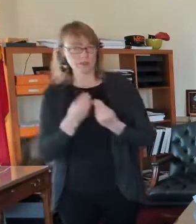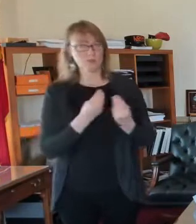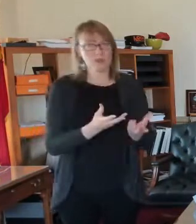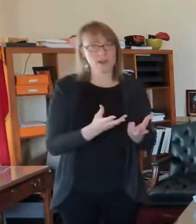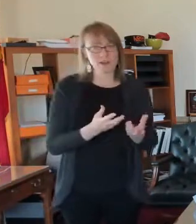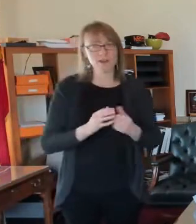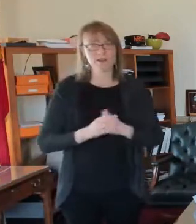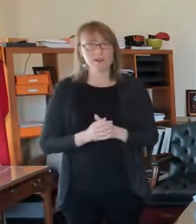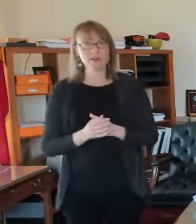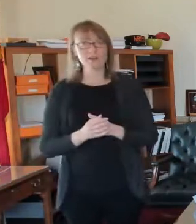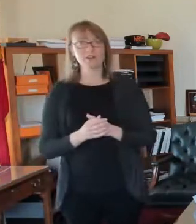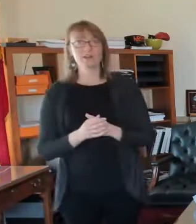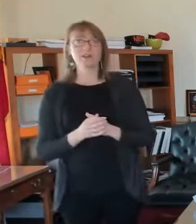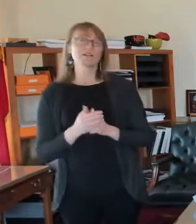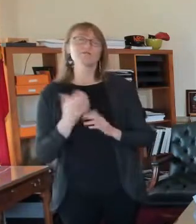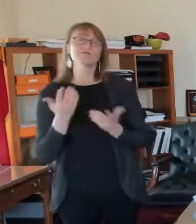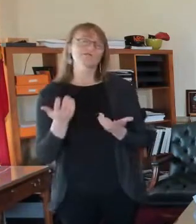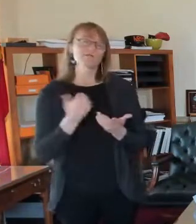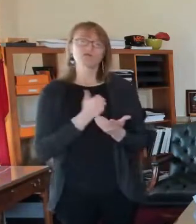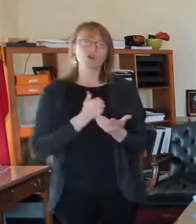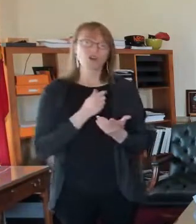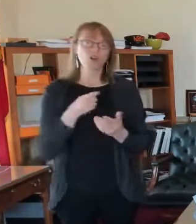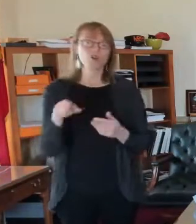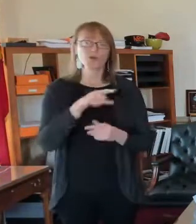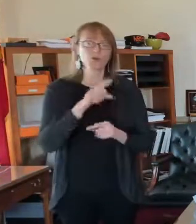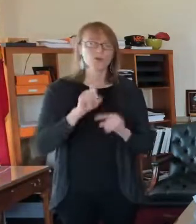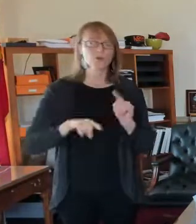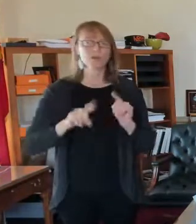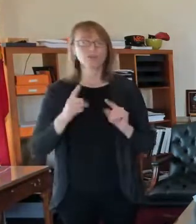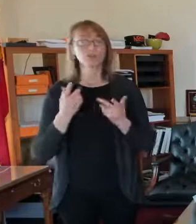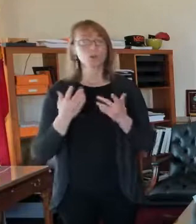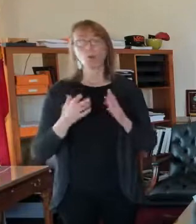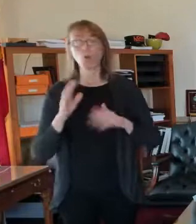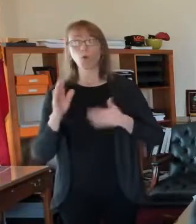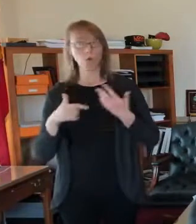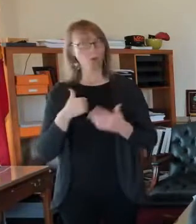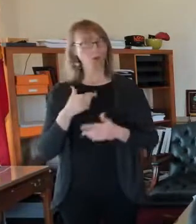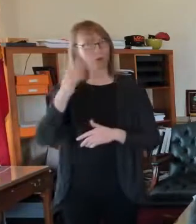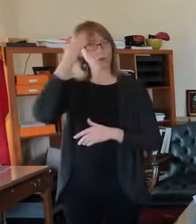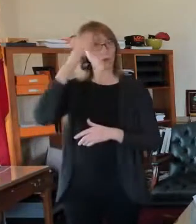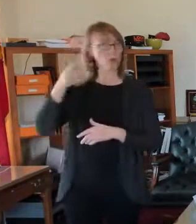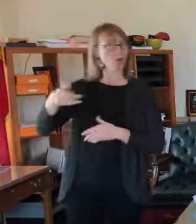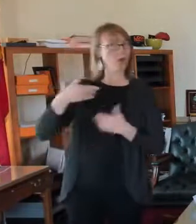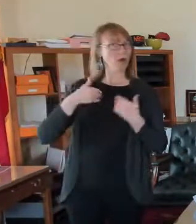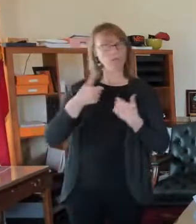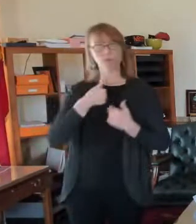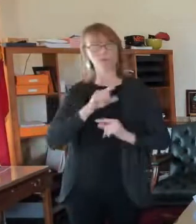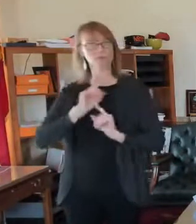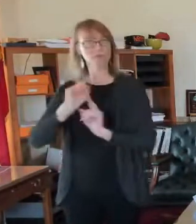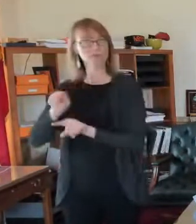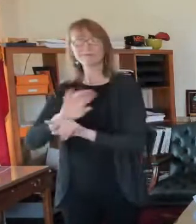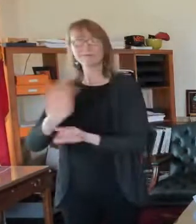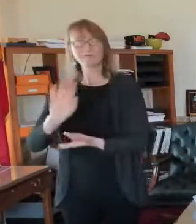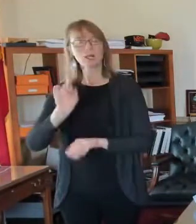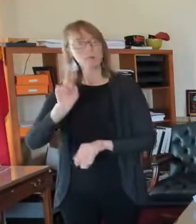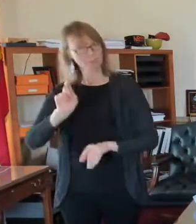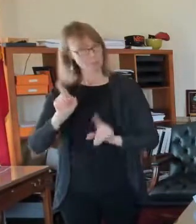and I'm sorry, you can't just show up and get the vaccination, um, you know, because that's just a,